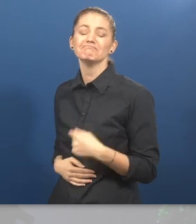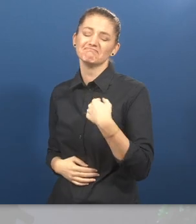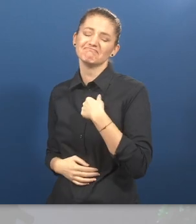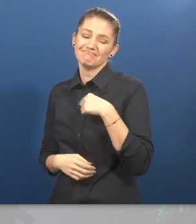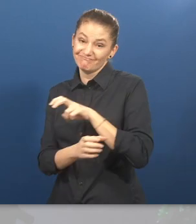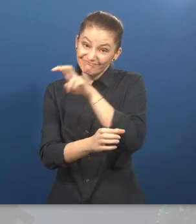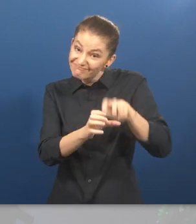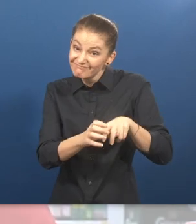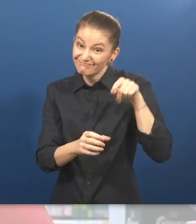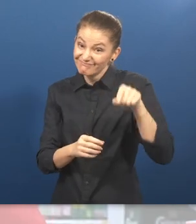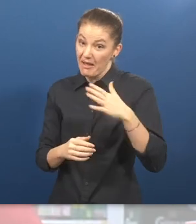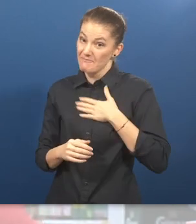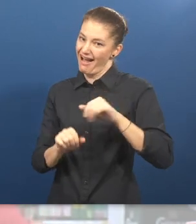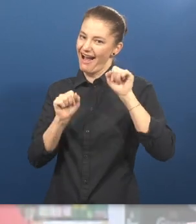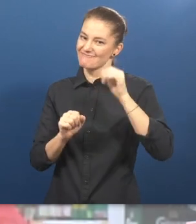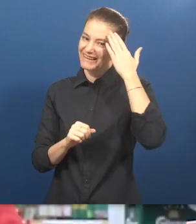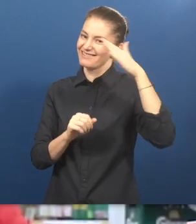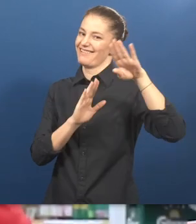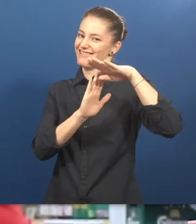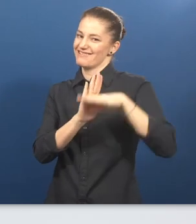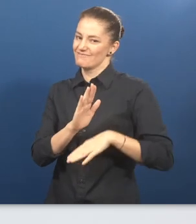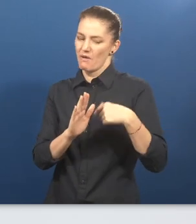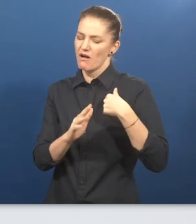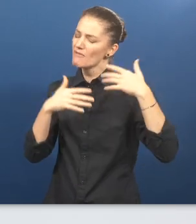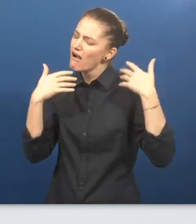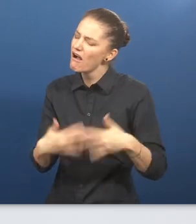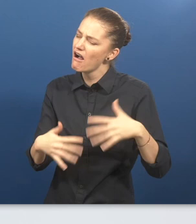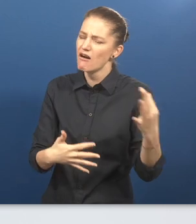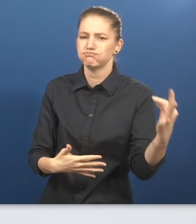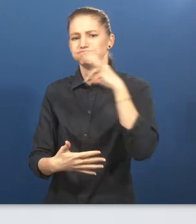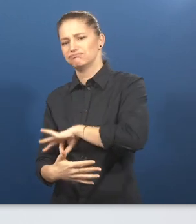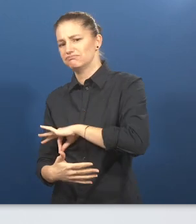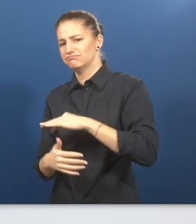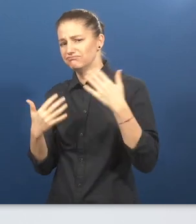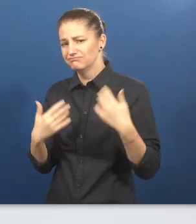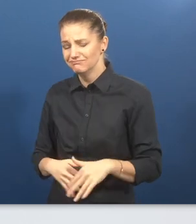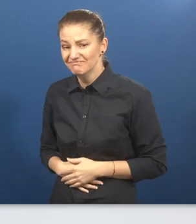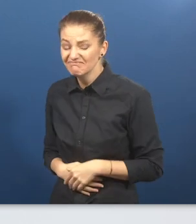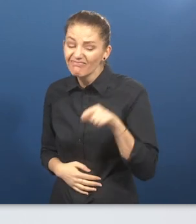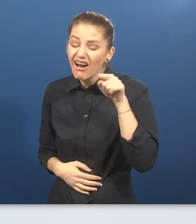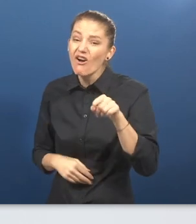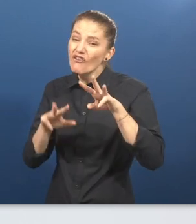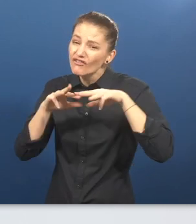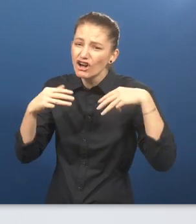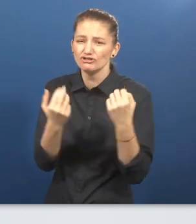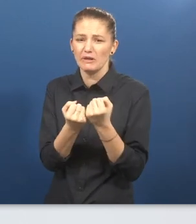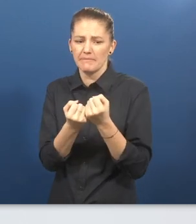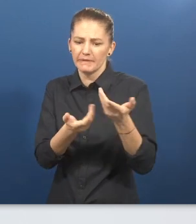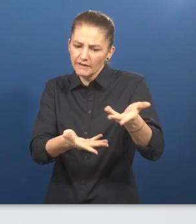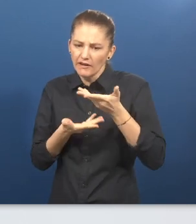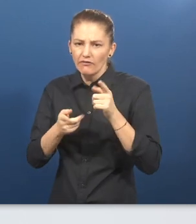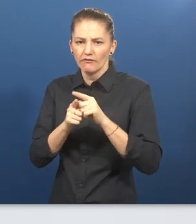Benedikt Graat, Project Manager, Takeda. Participating in the MyAbilityTalent Program